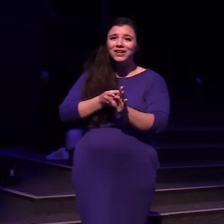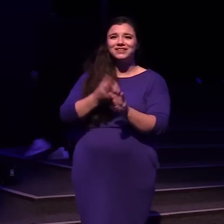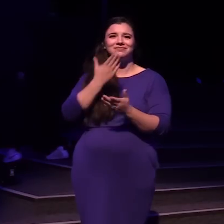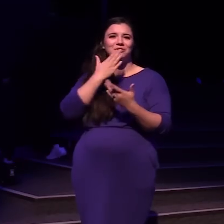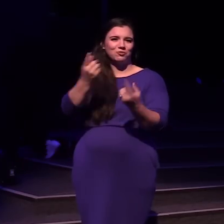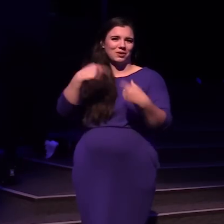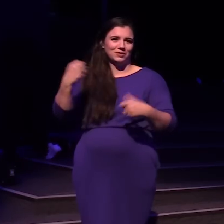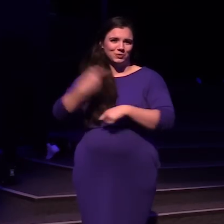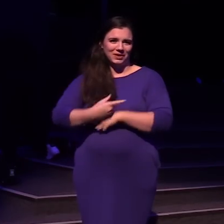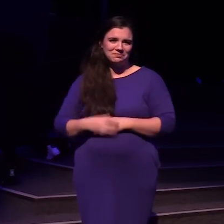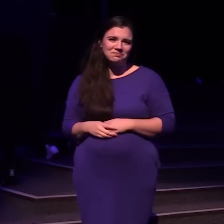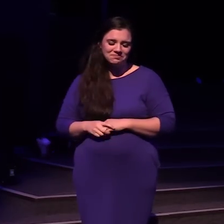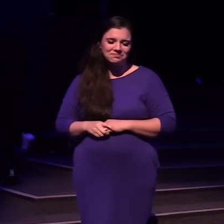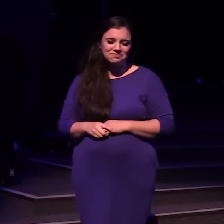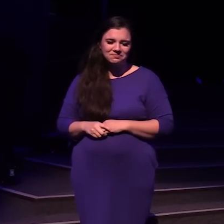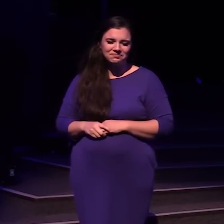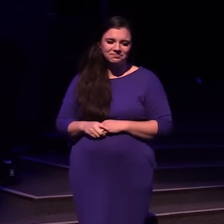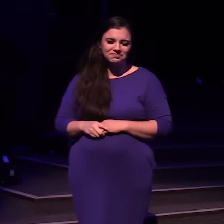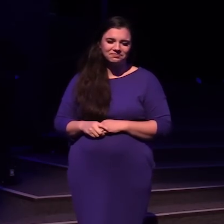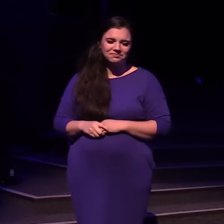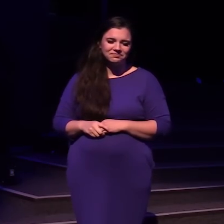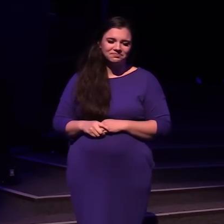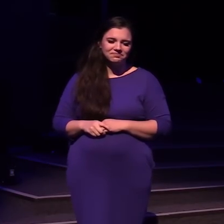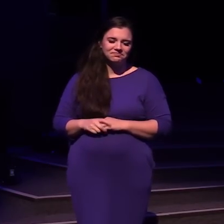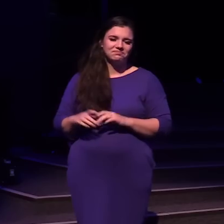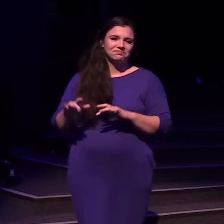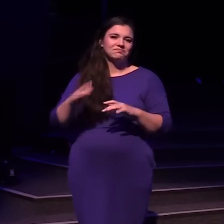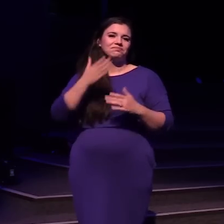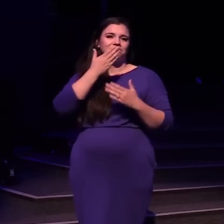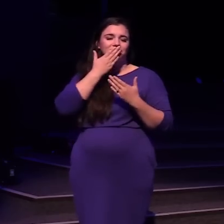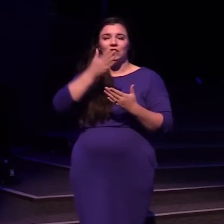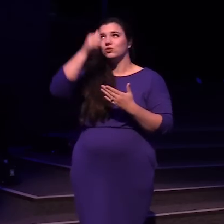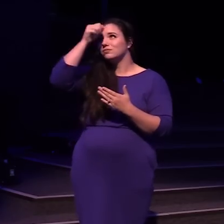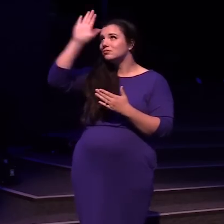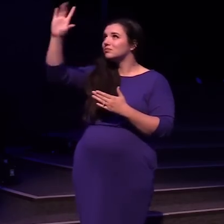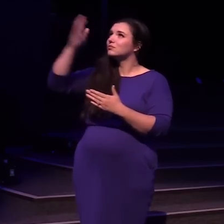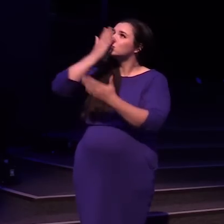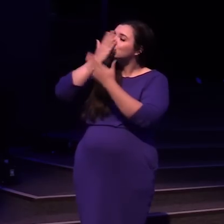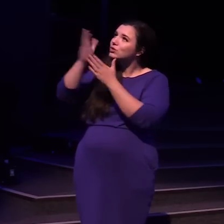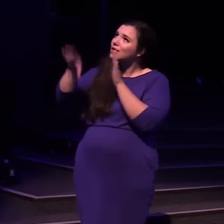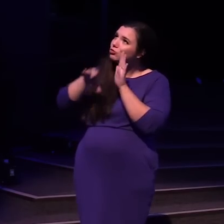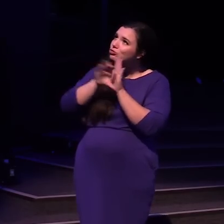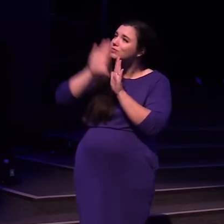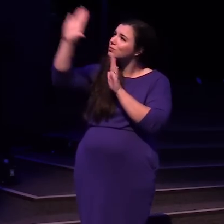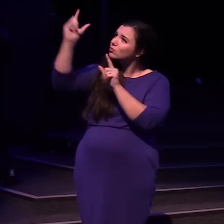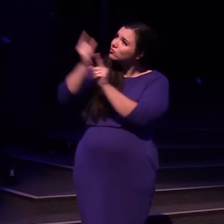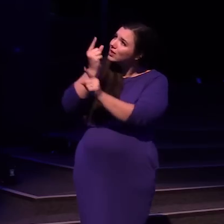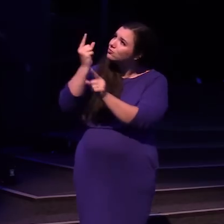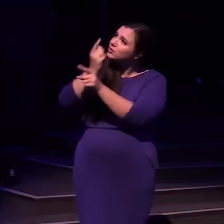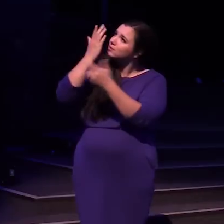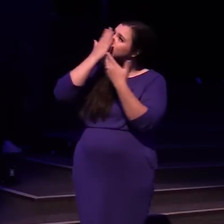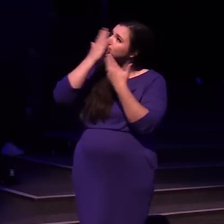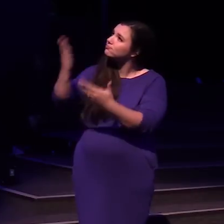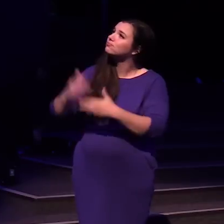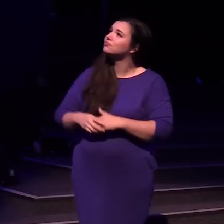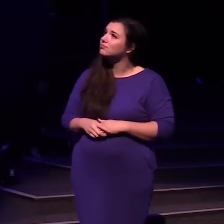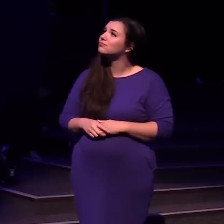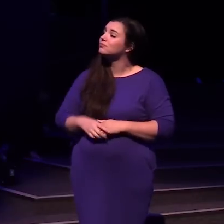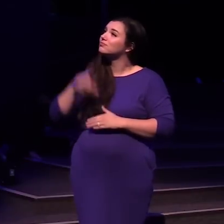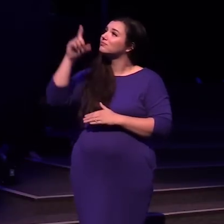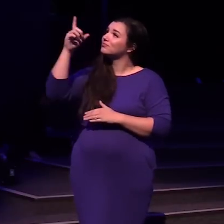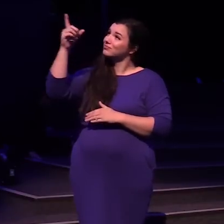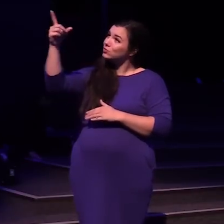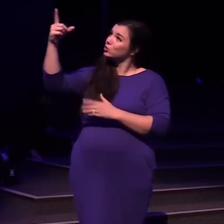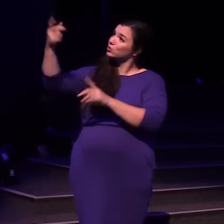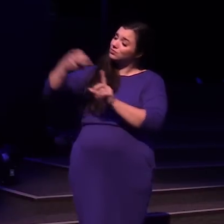today Father, thank you for your goodness Thank you for your faithfulness You have lifted